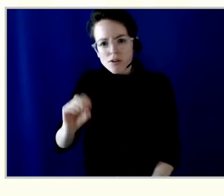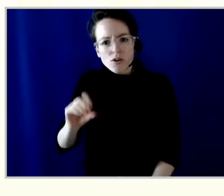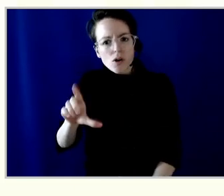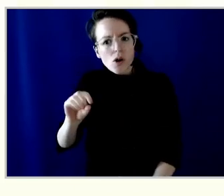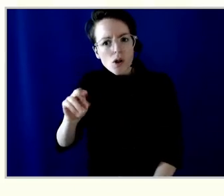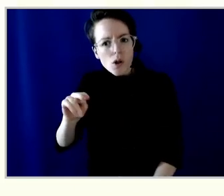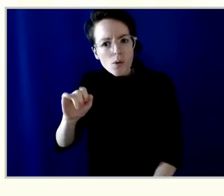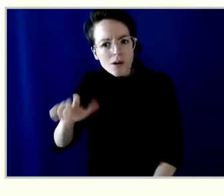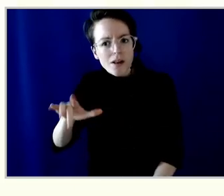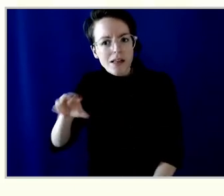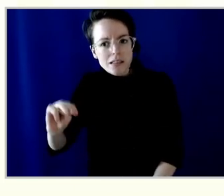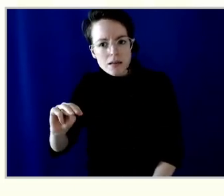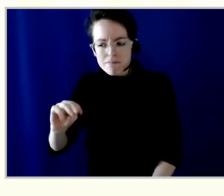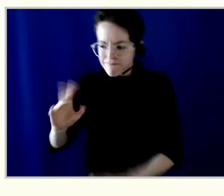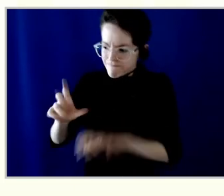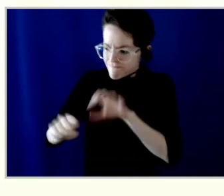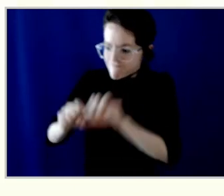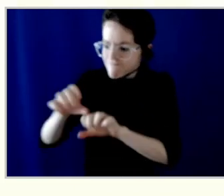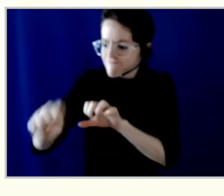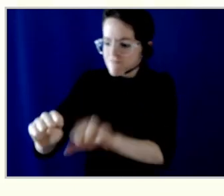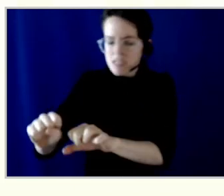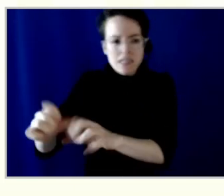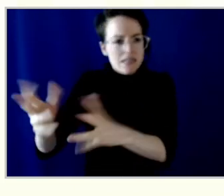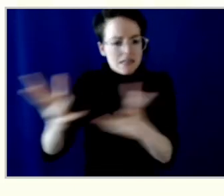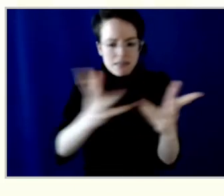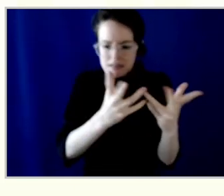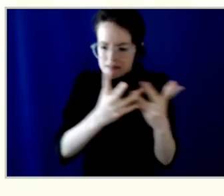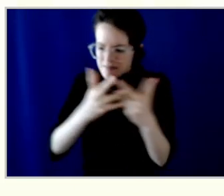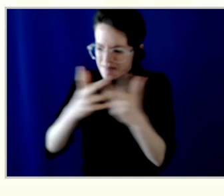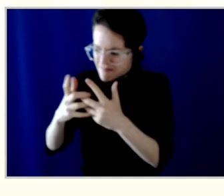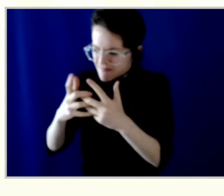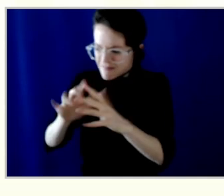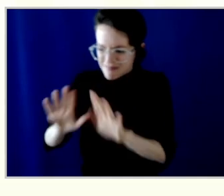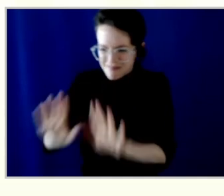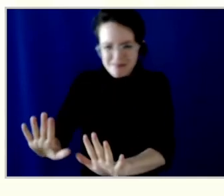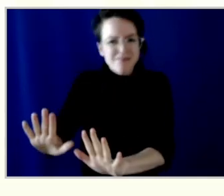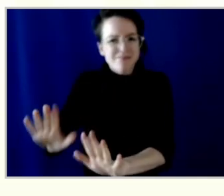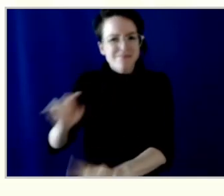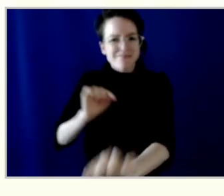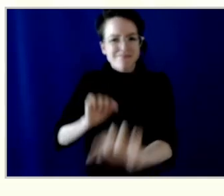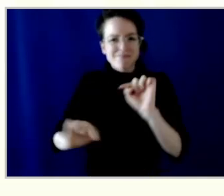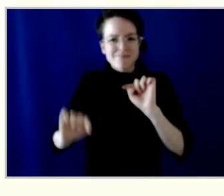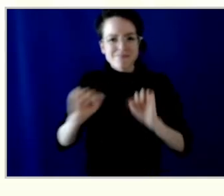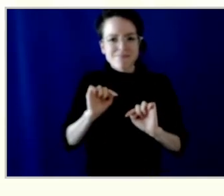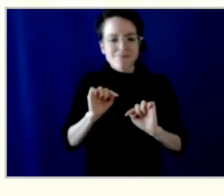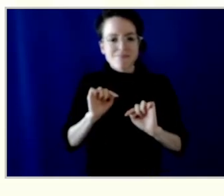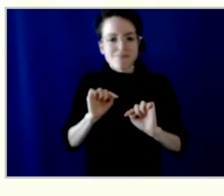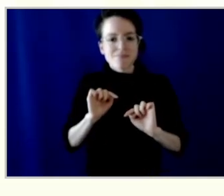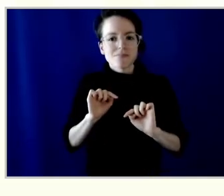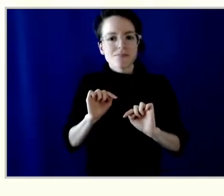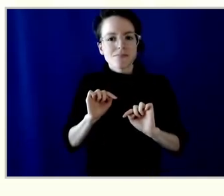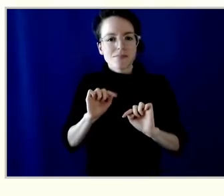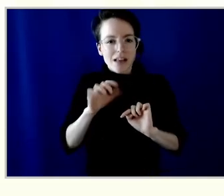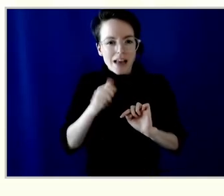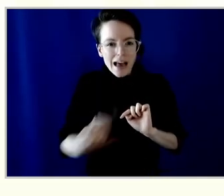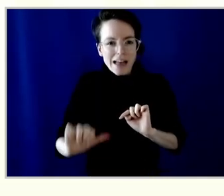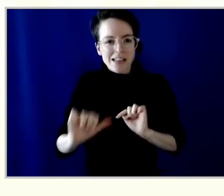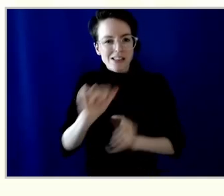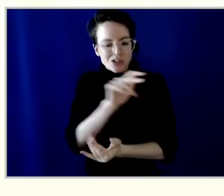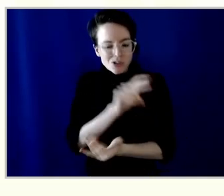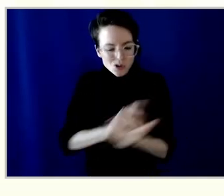together against all forms of social and economic exclusion. Everyone must have the same opportunities to succeed.